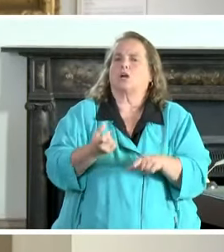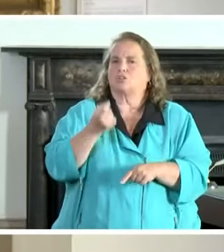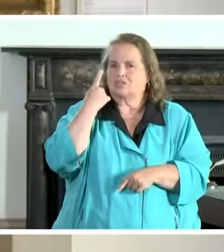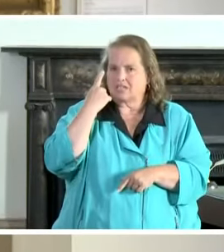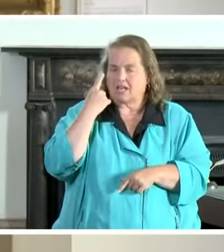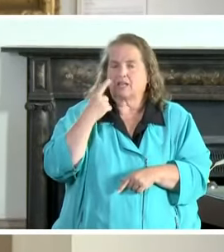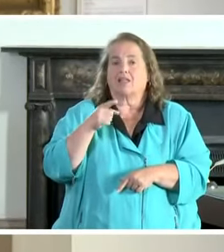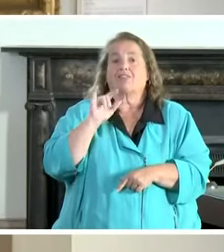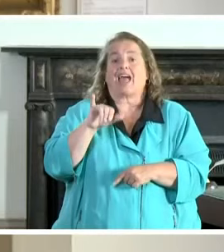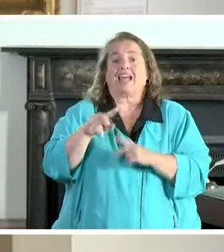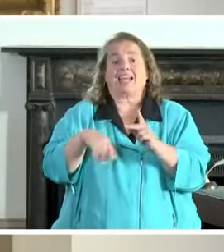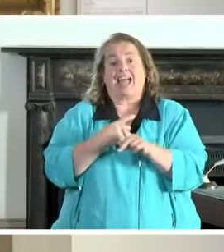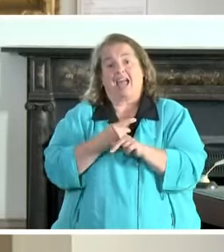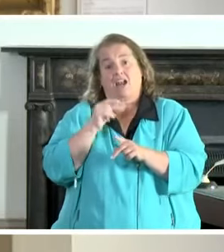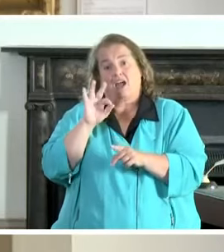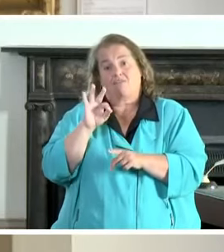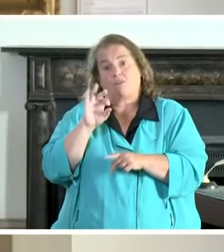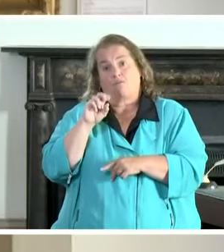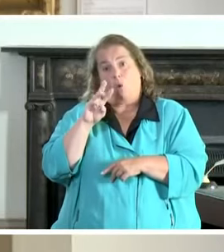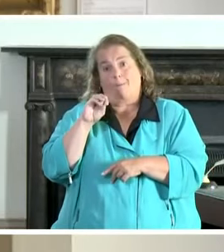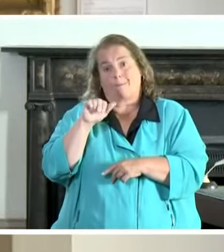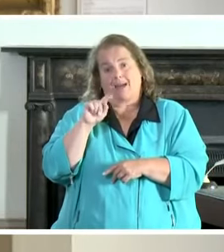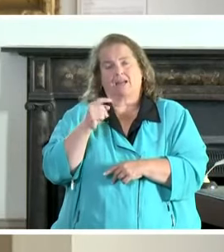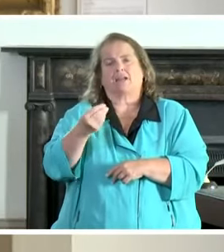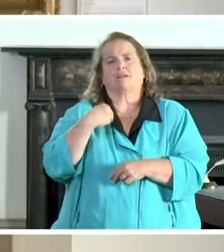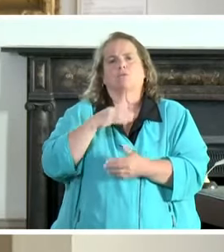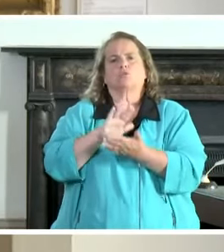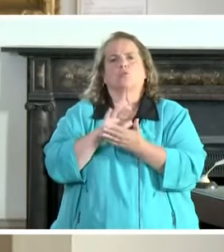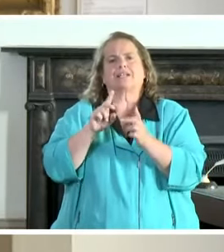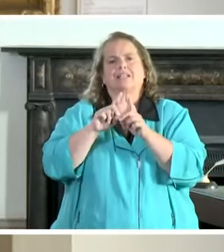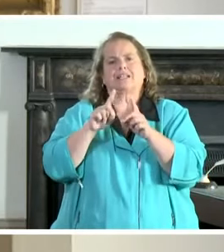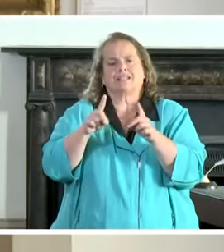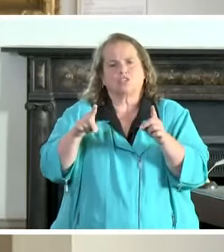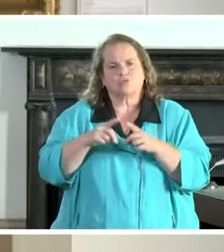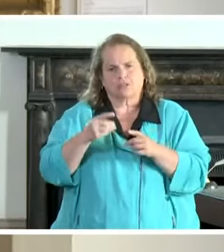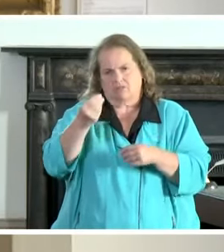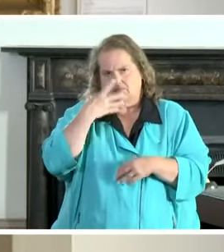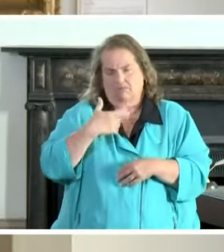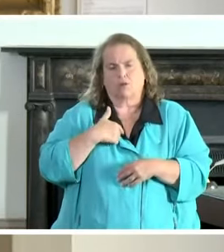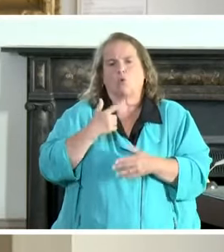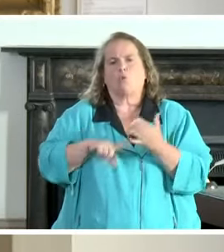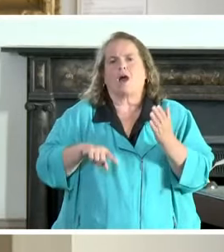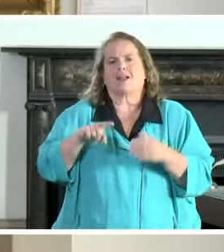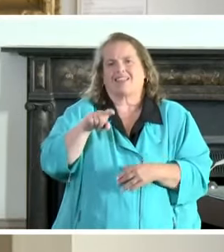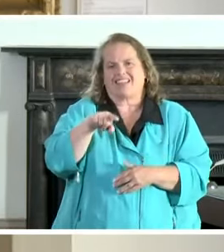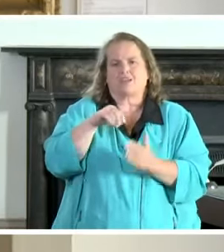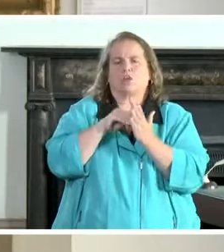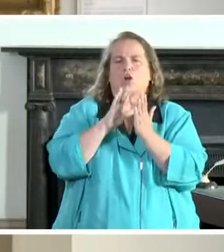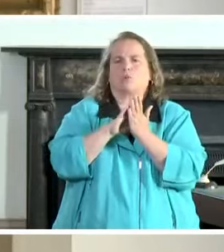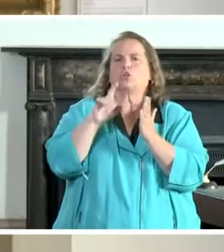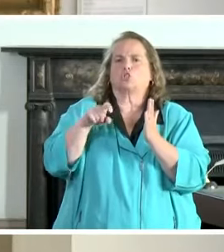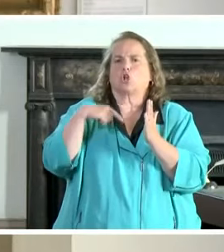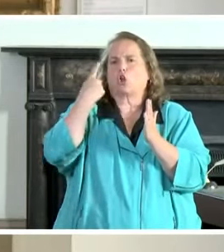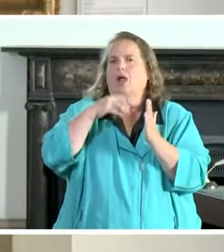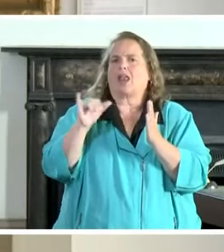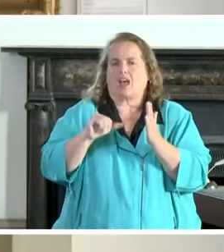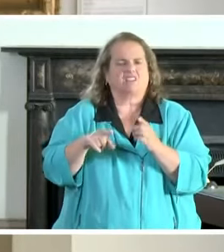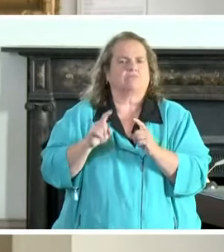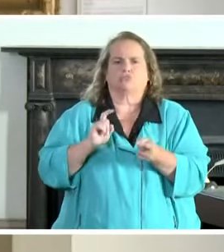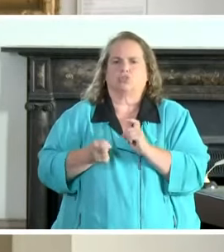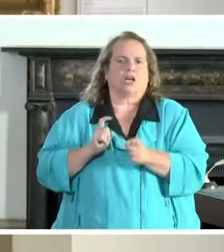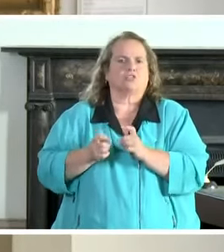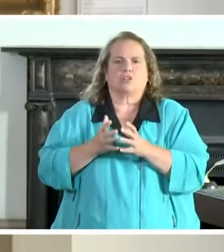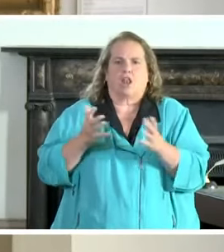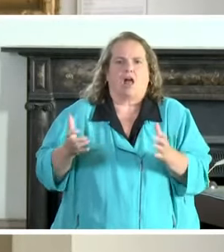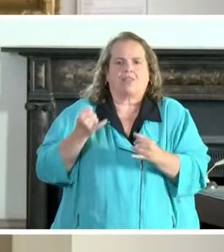based on feedback that we received from school districts several weeks ago and is that that's a perfect example of how that document has changed over the last few